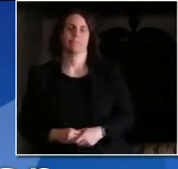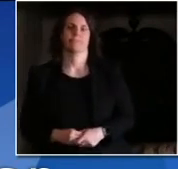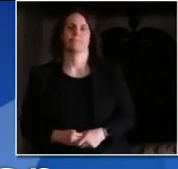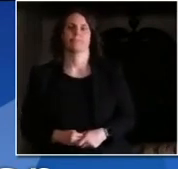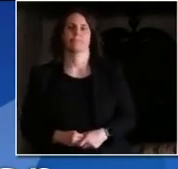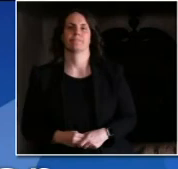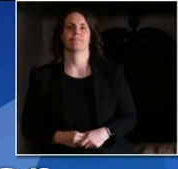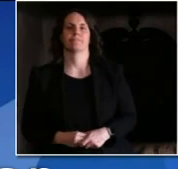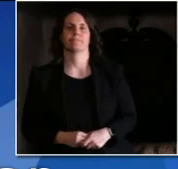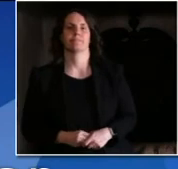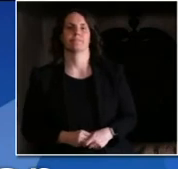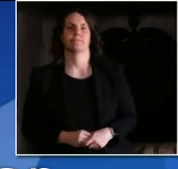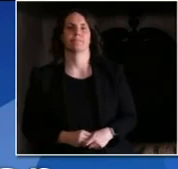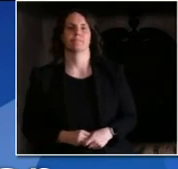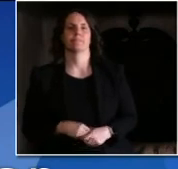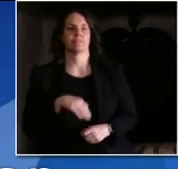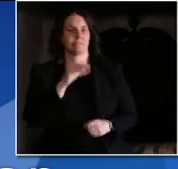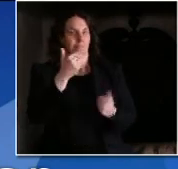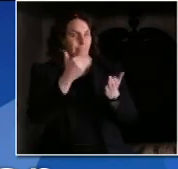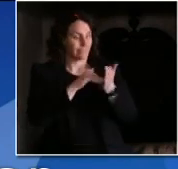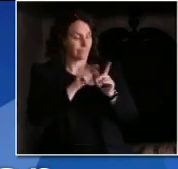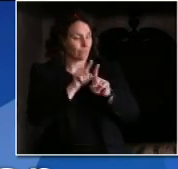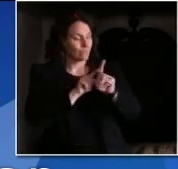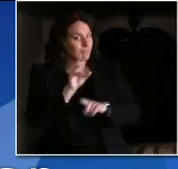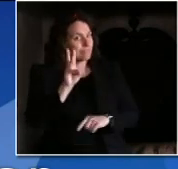And a reminder, star six, unmute your phone.